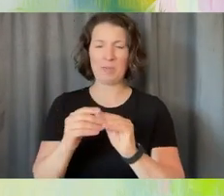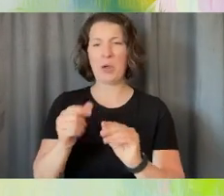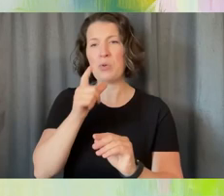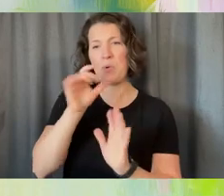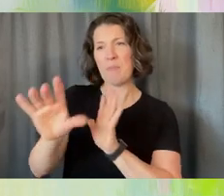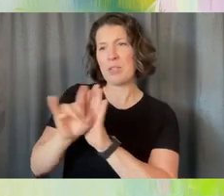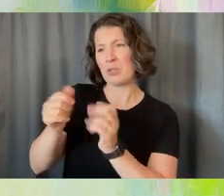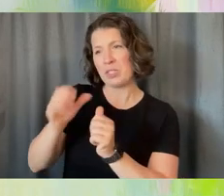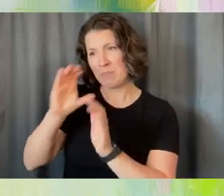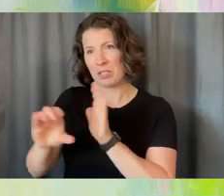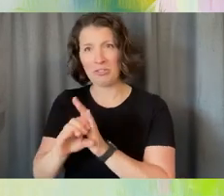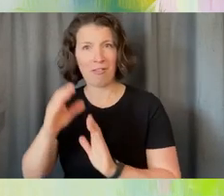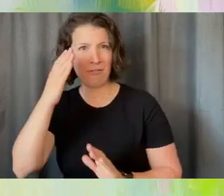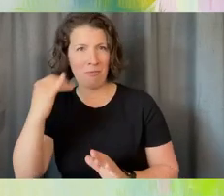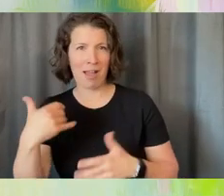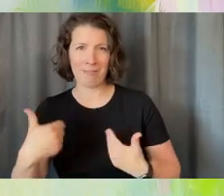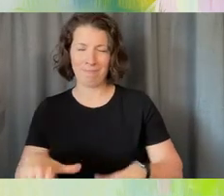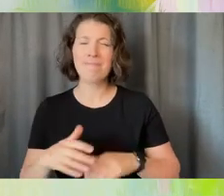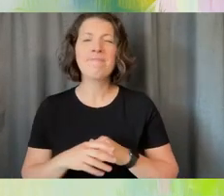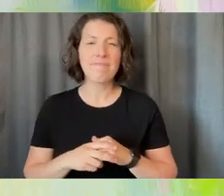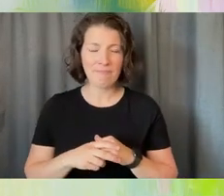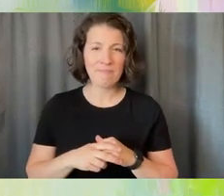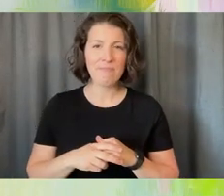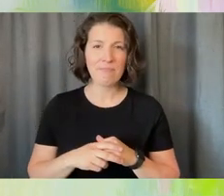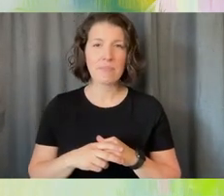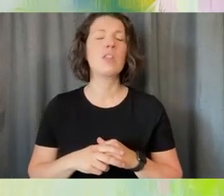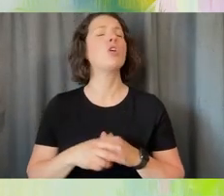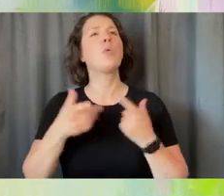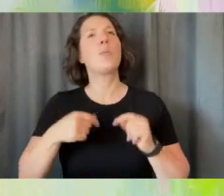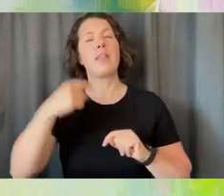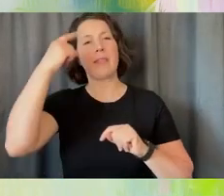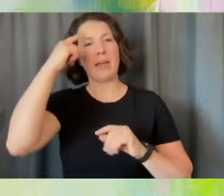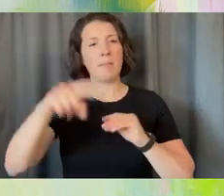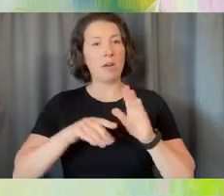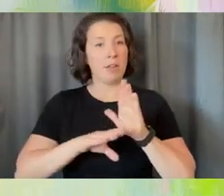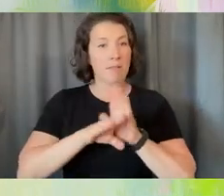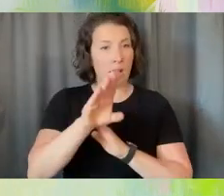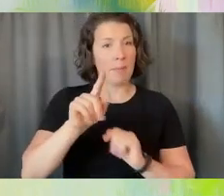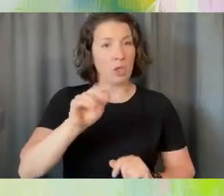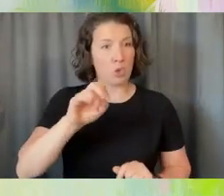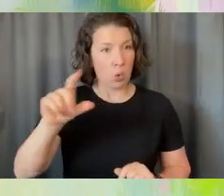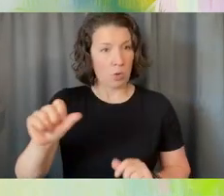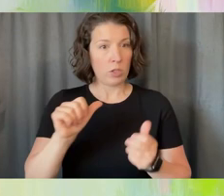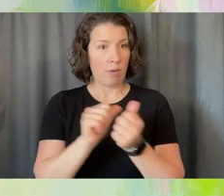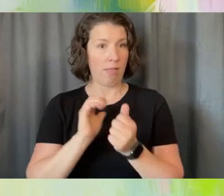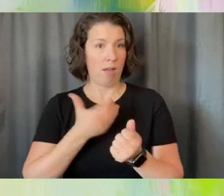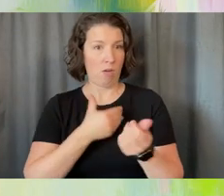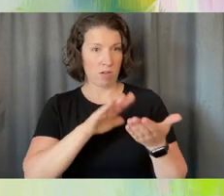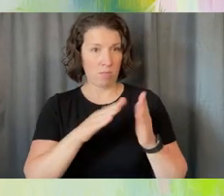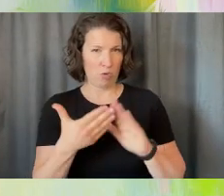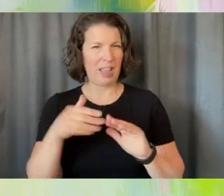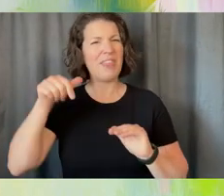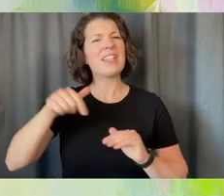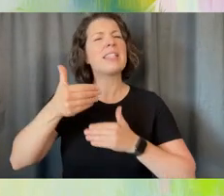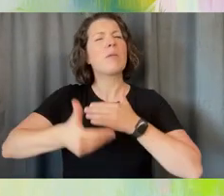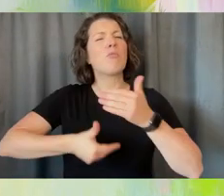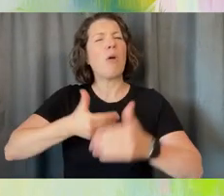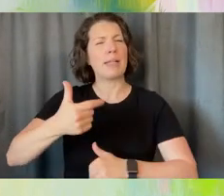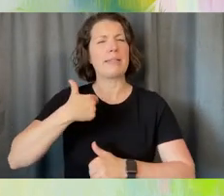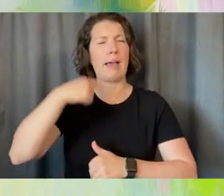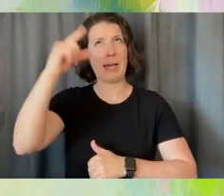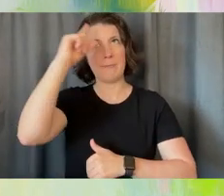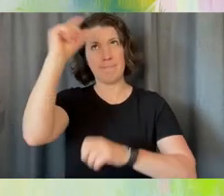about developing tools with our community, this is the process that I'm really thinking of. And I have to tell you that